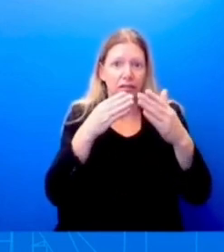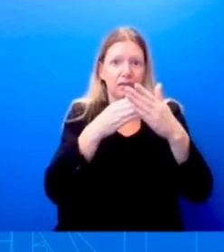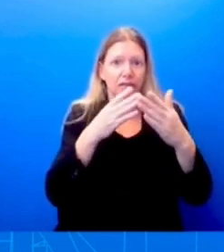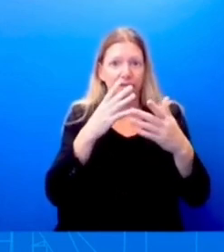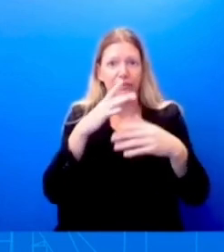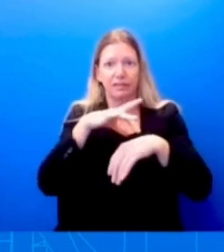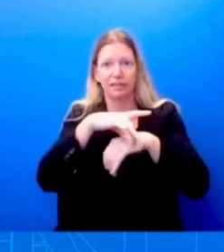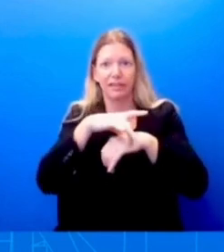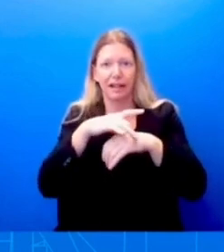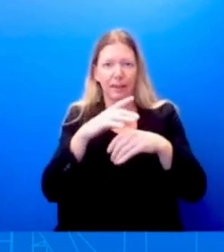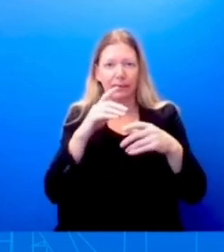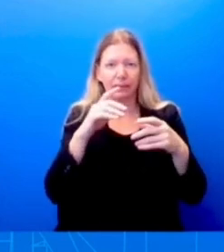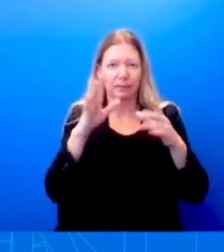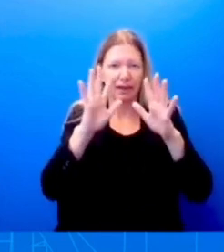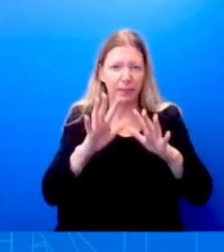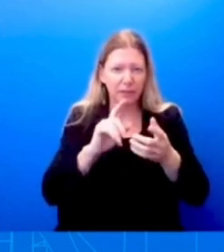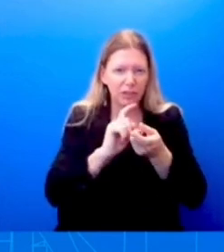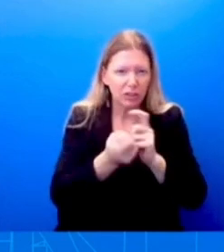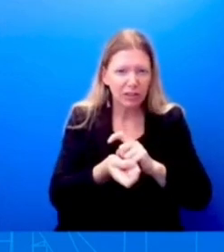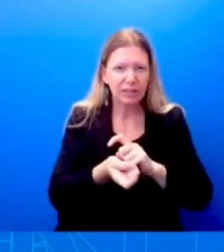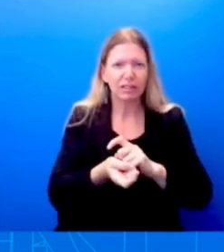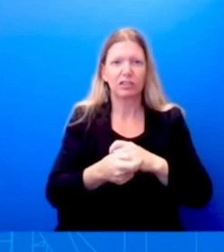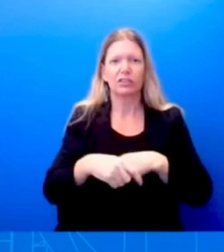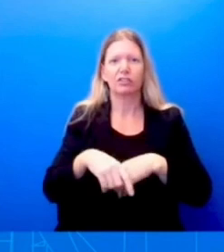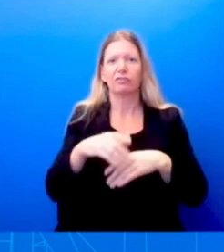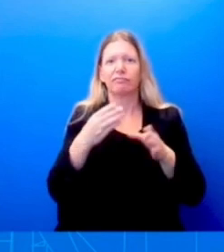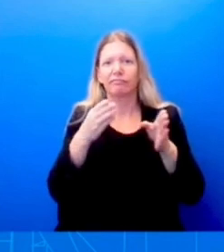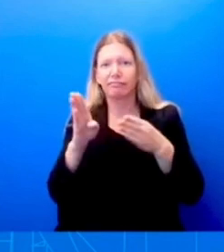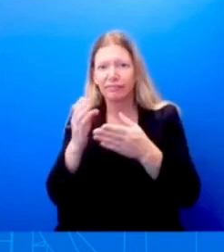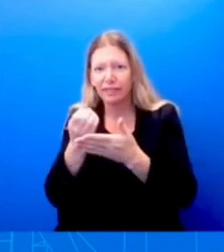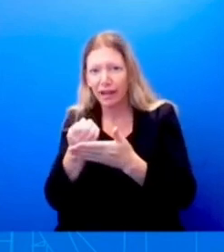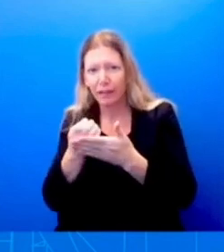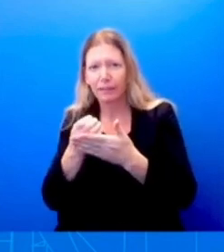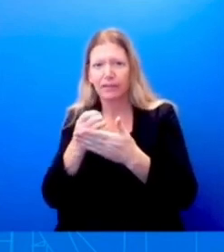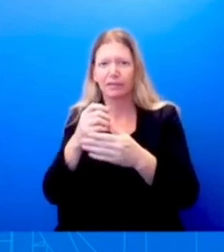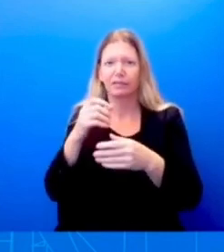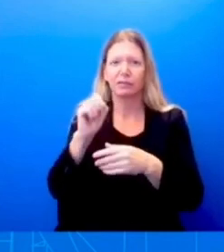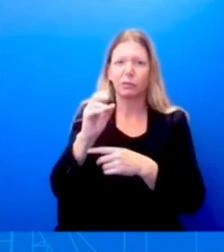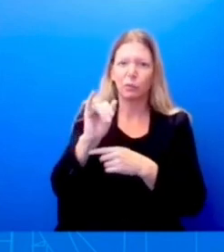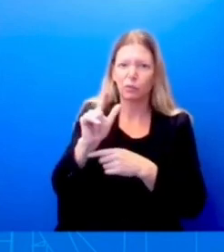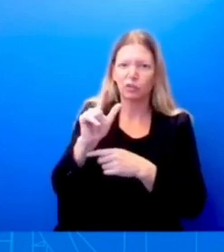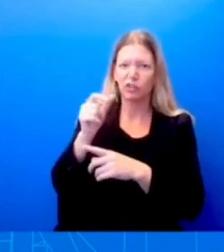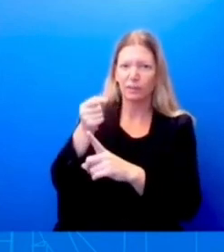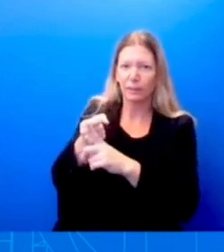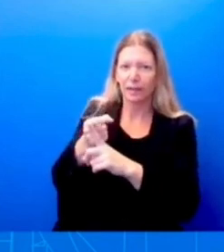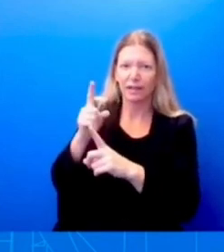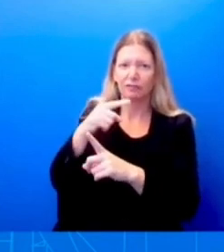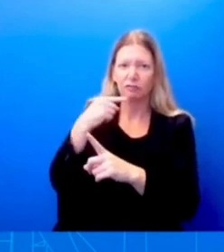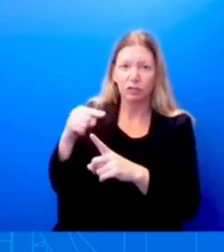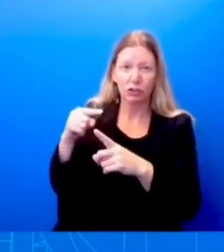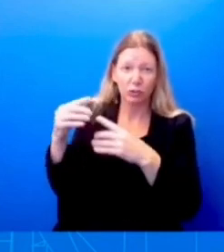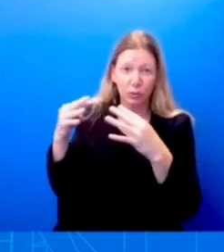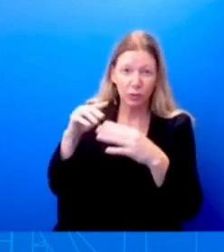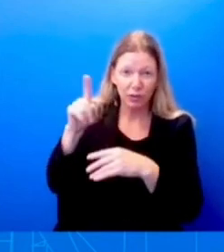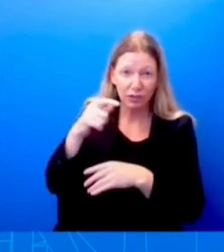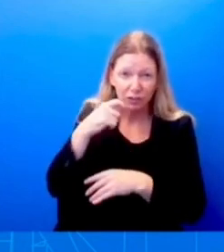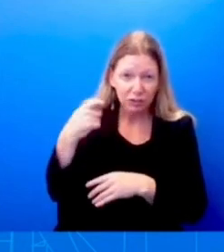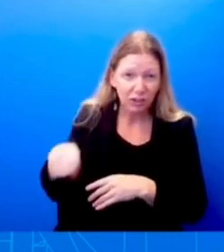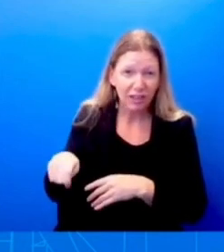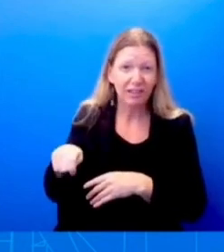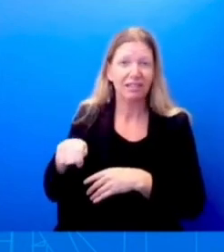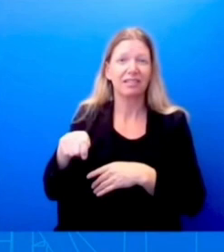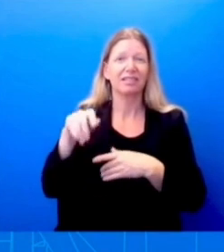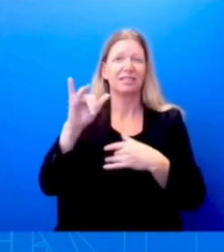of the conversation, uh, to increasing the capacity of the multilateral development, uh, banks, including the world bank to better fight